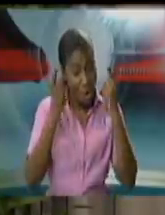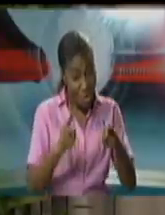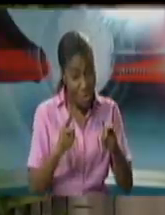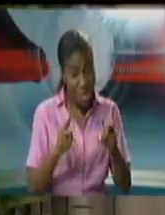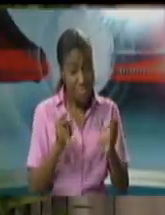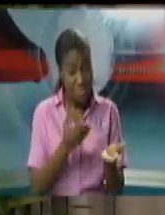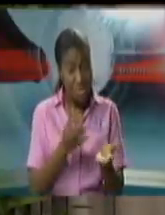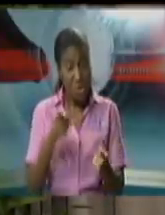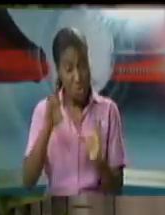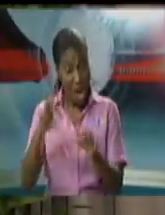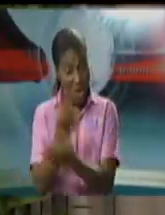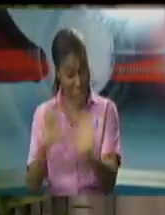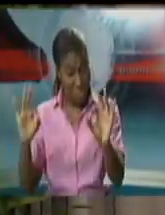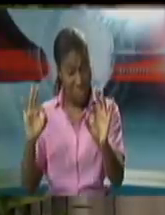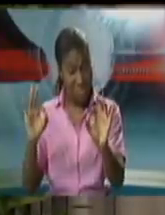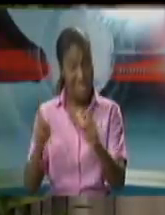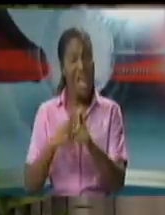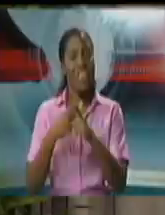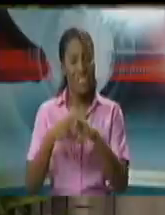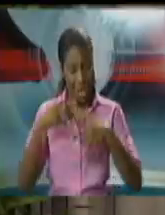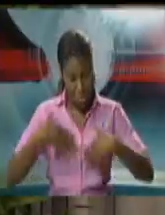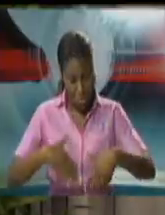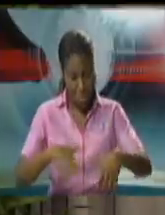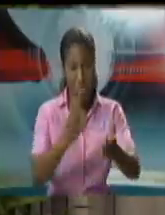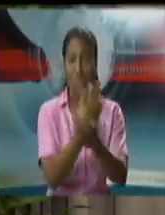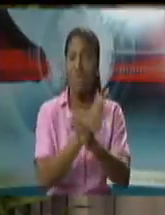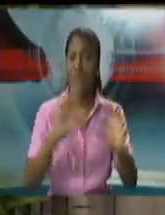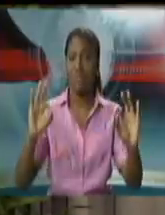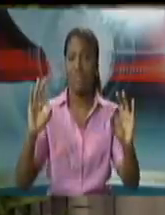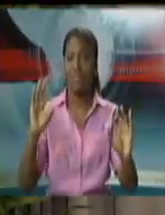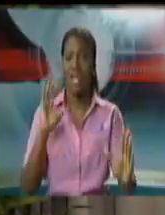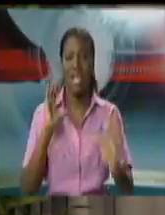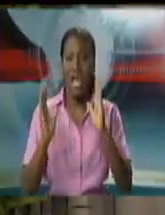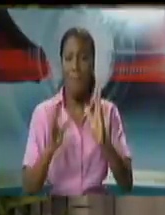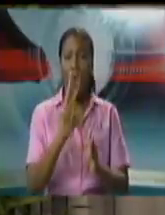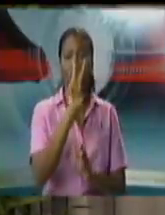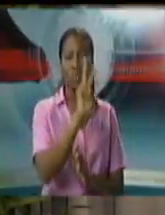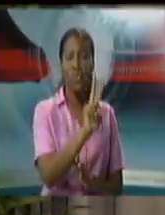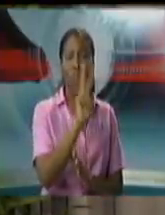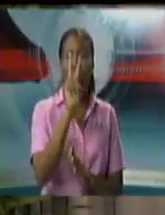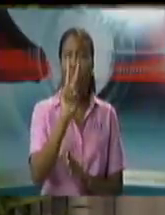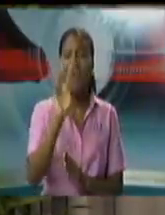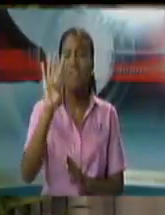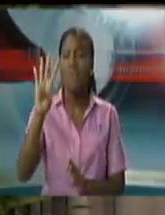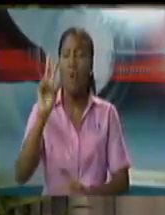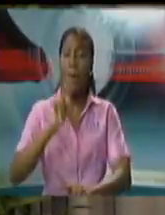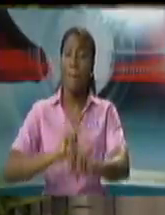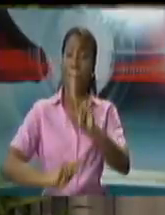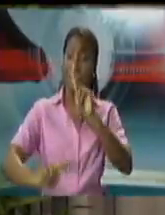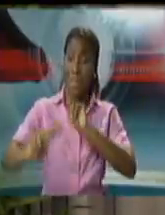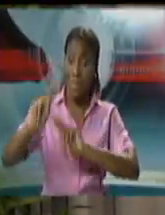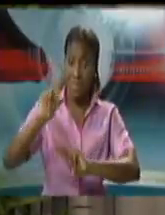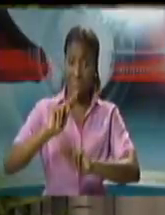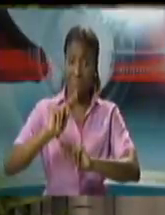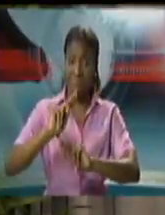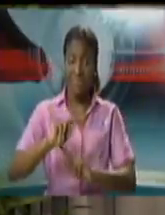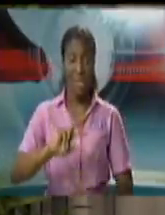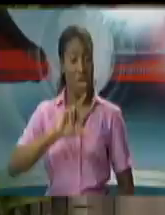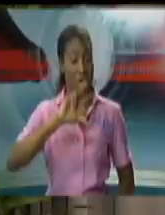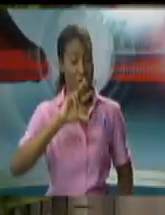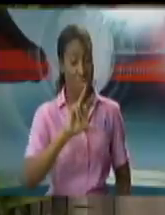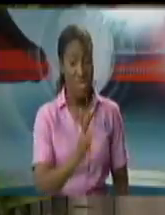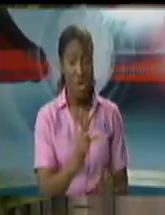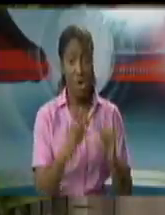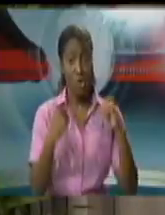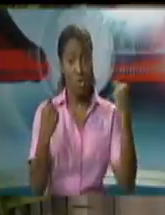and we're looking in that category of roughly 224 people. The third category is something